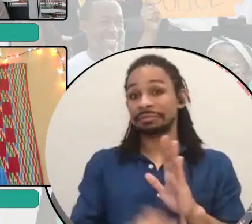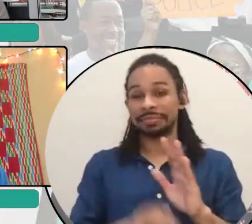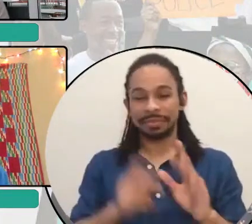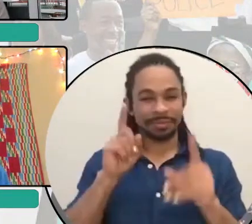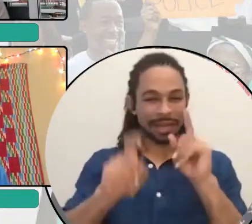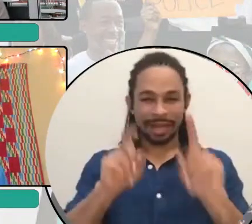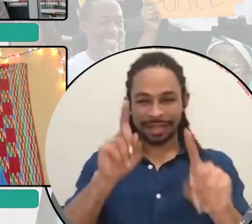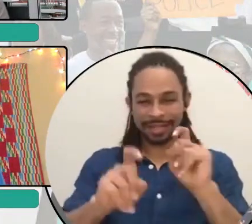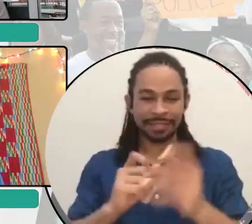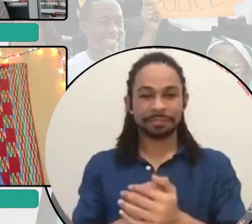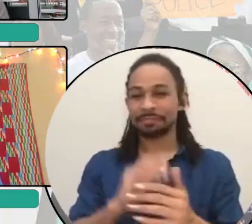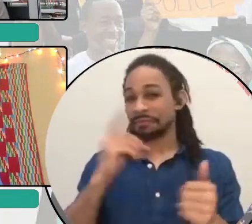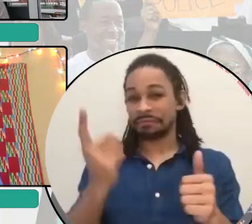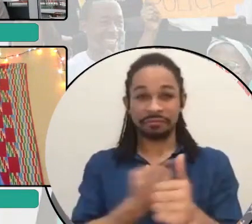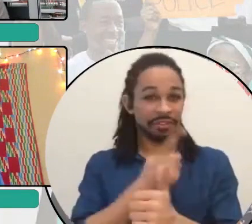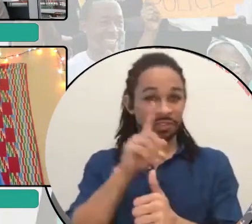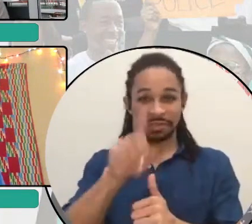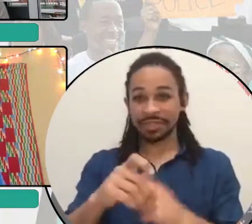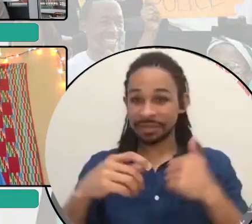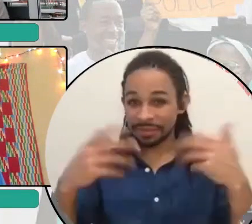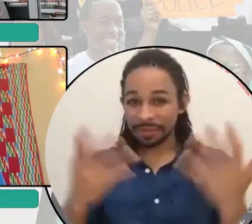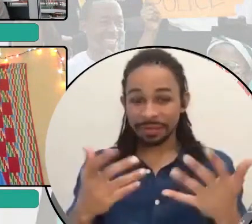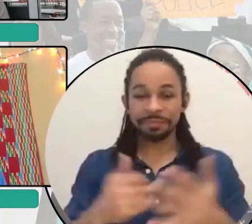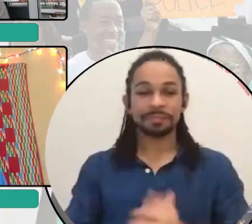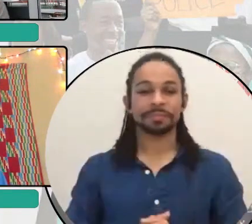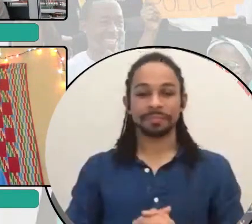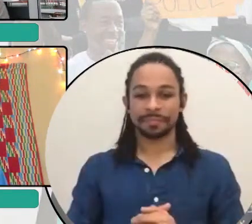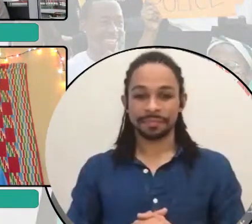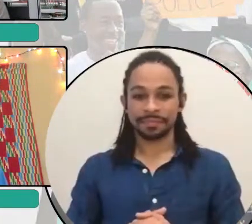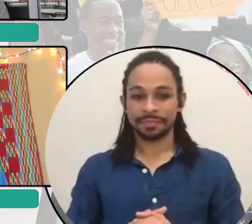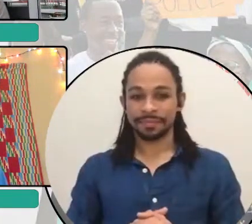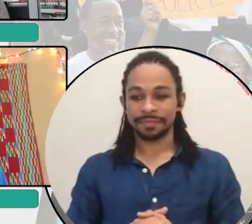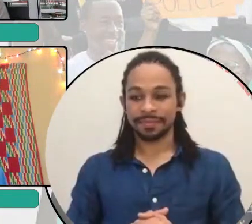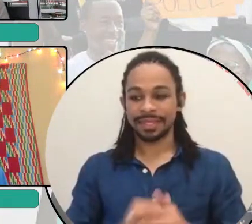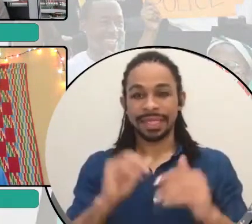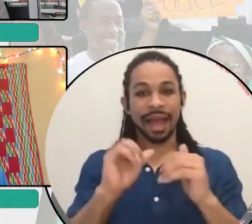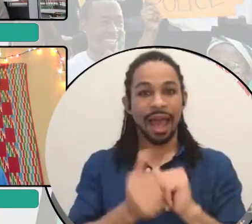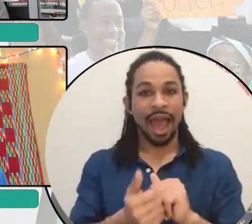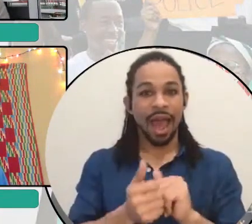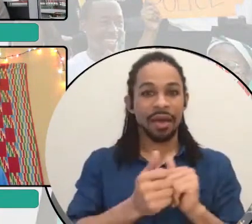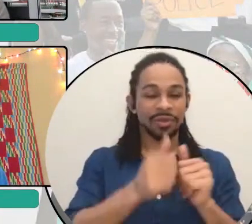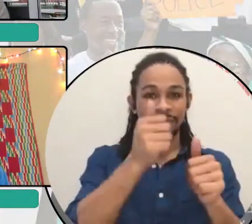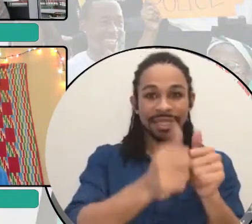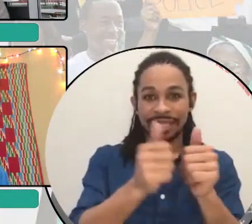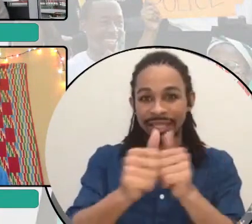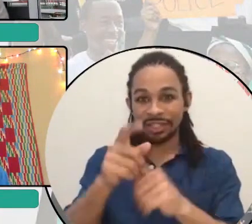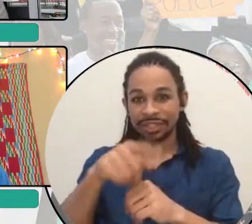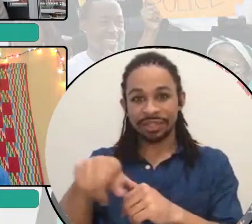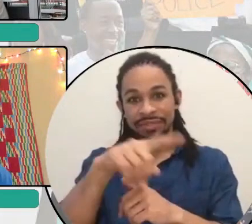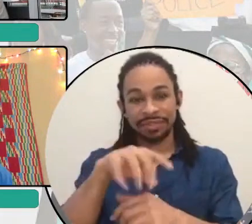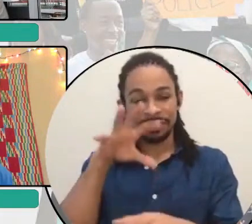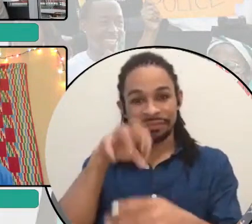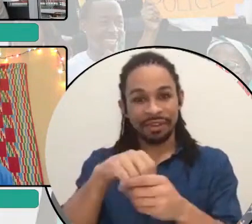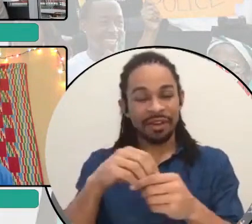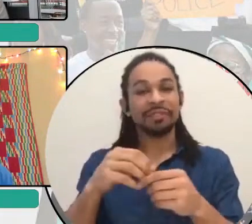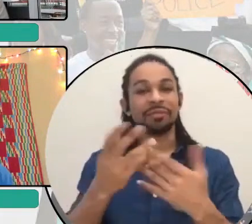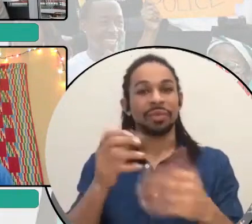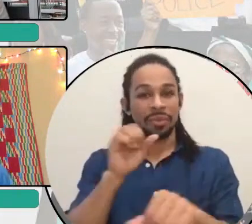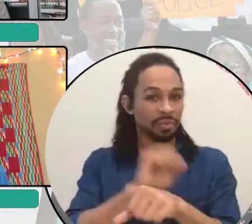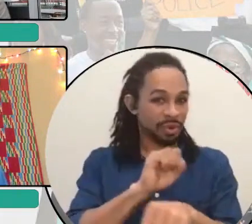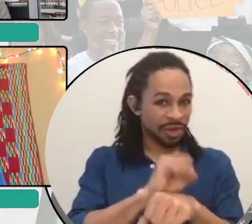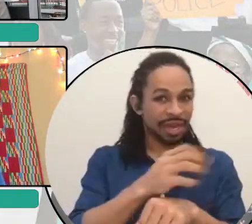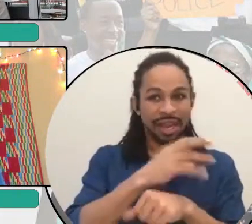my first question is, how are each of you involved in working or thinking about